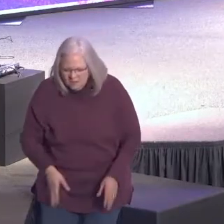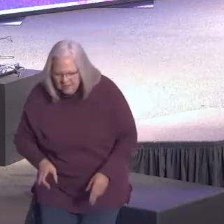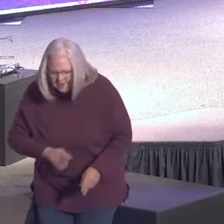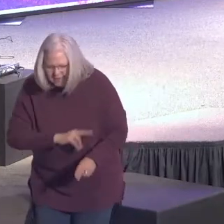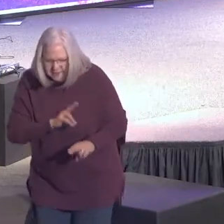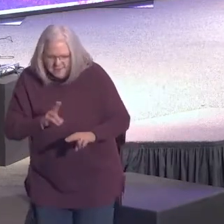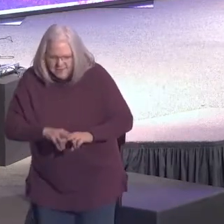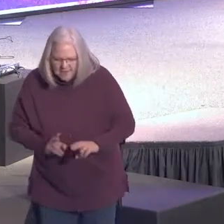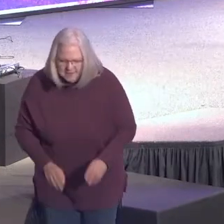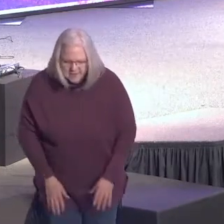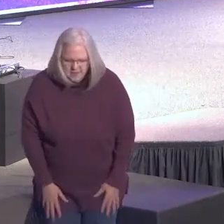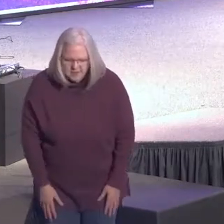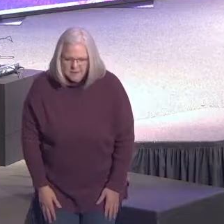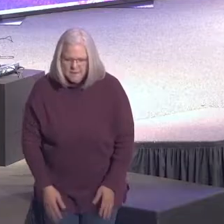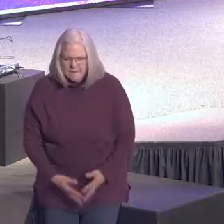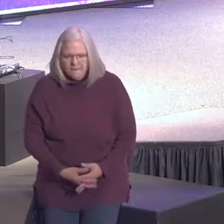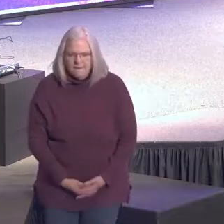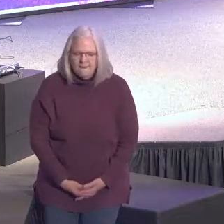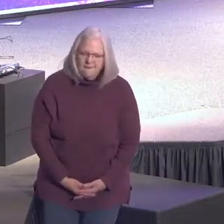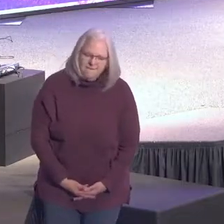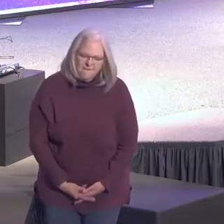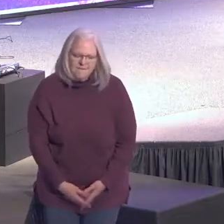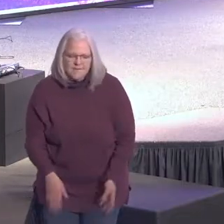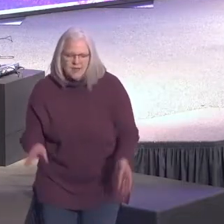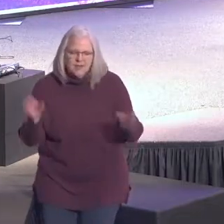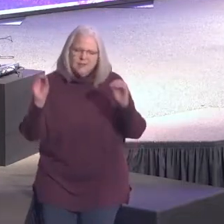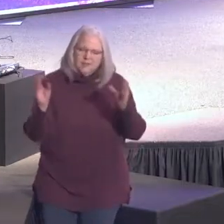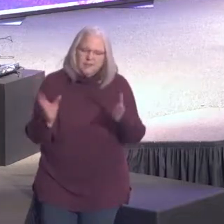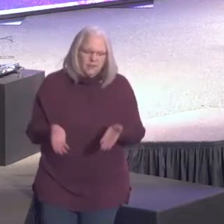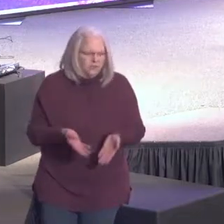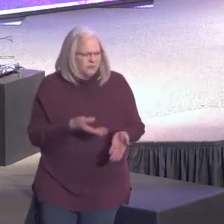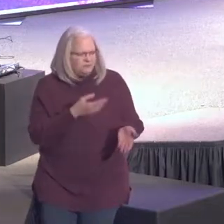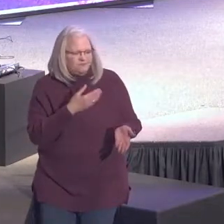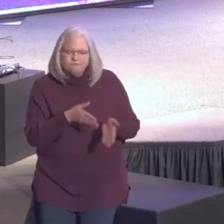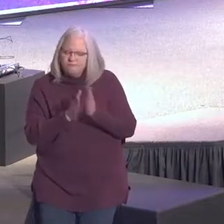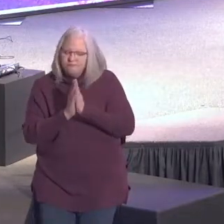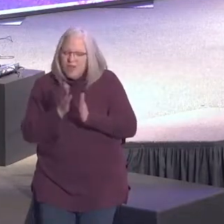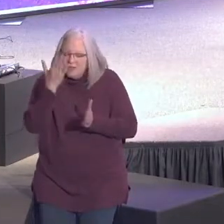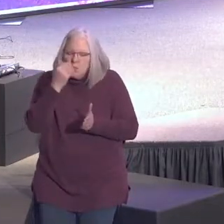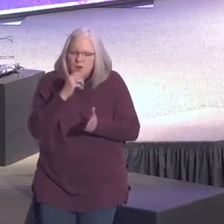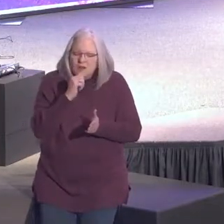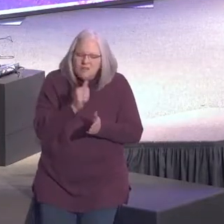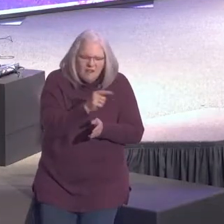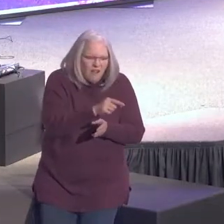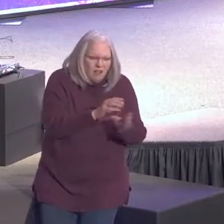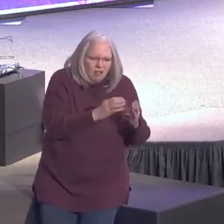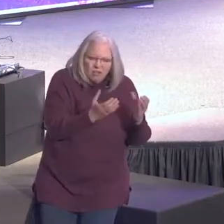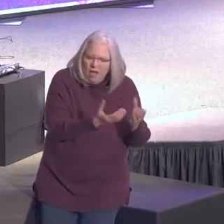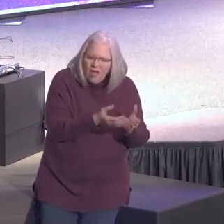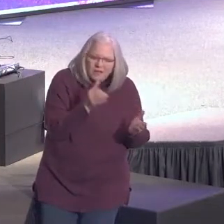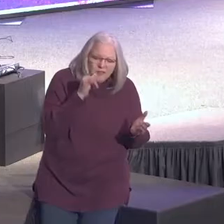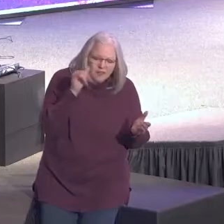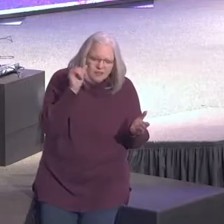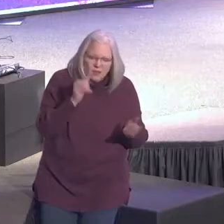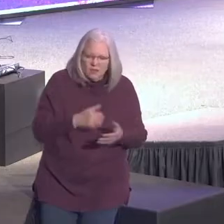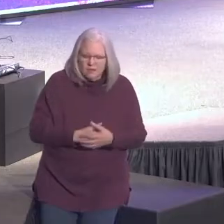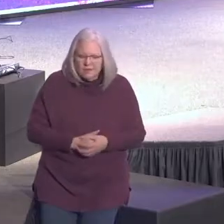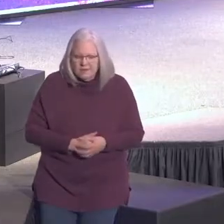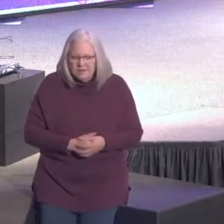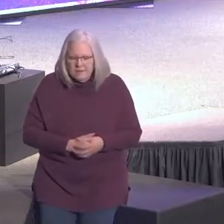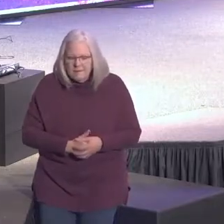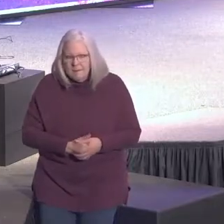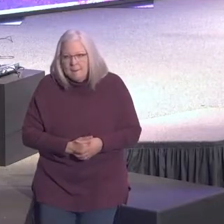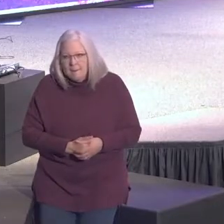and he kind of lectured me a little bit but ultimately he said, go back to class. Go back to homeroom. I'm thinking, okay, well,